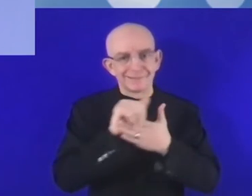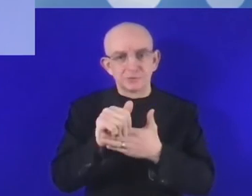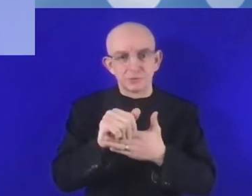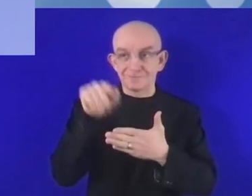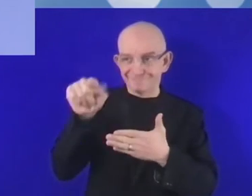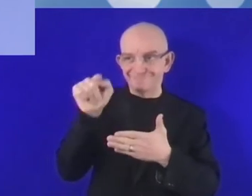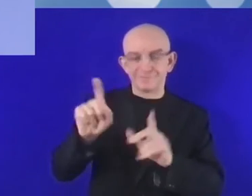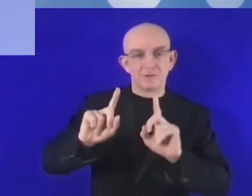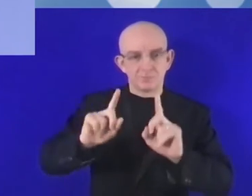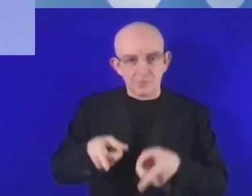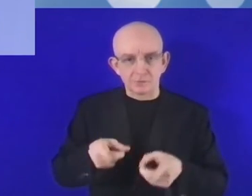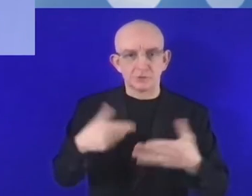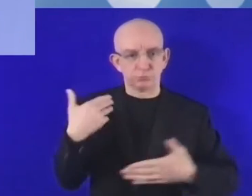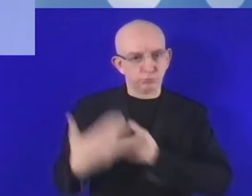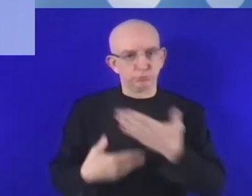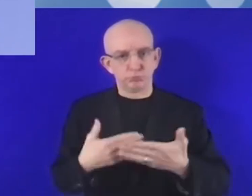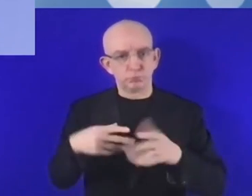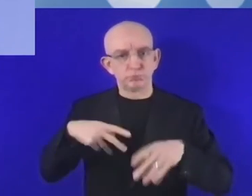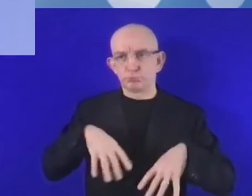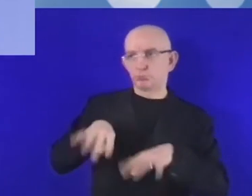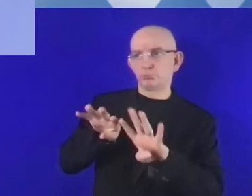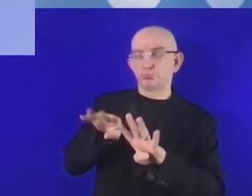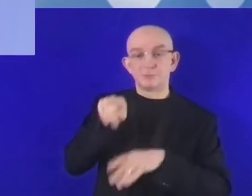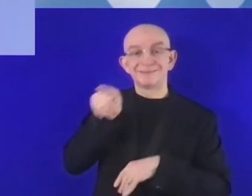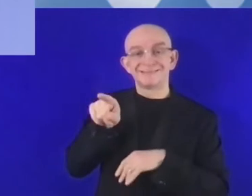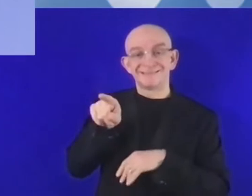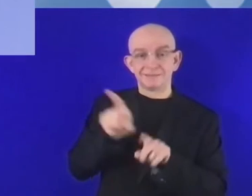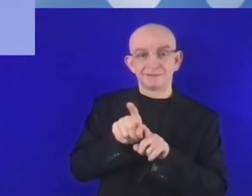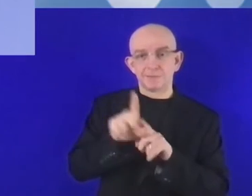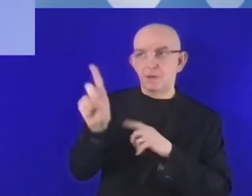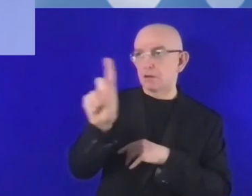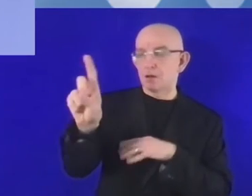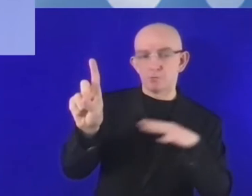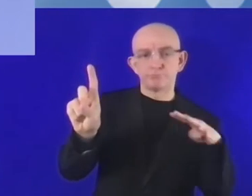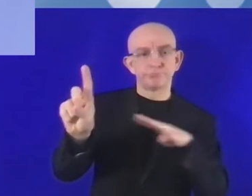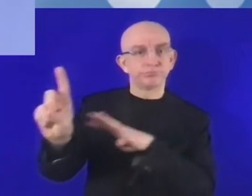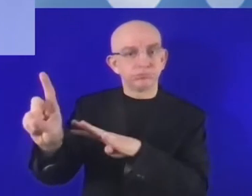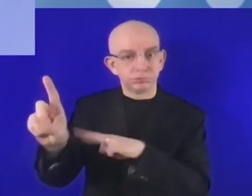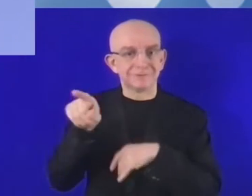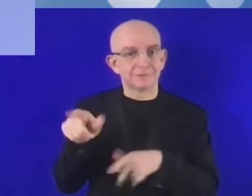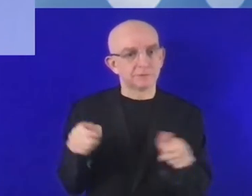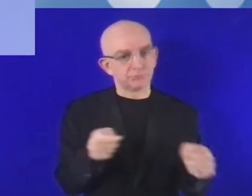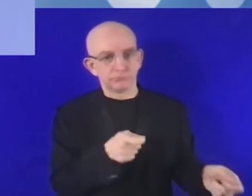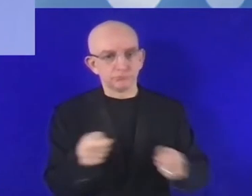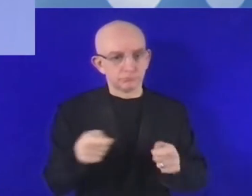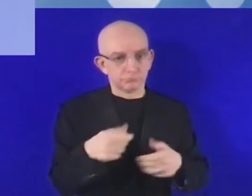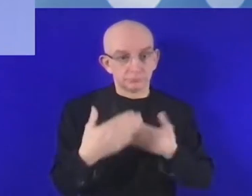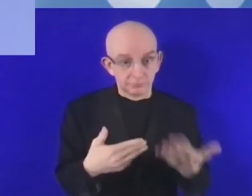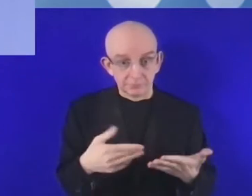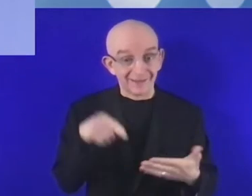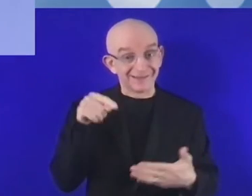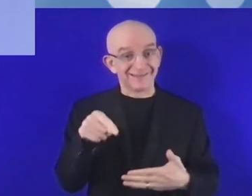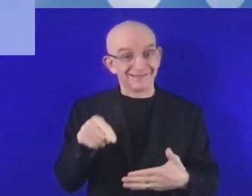impossible to leverage digital opportunity or transformation without the